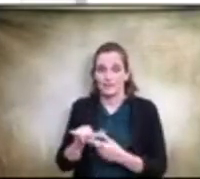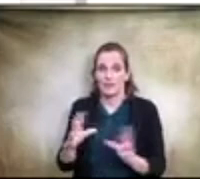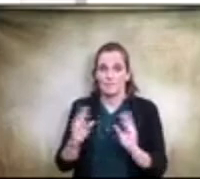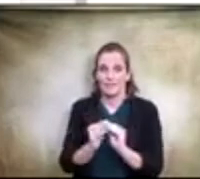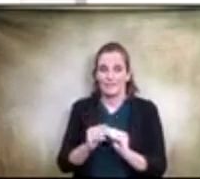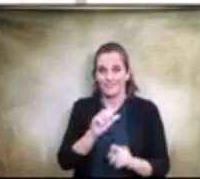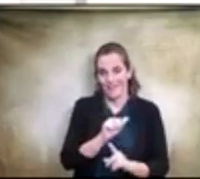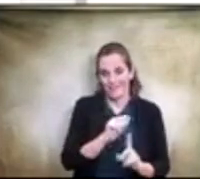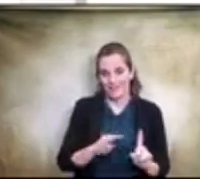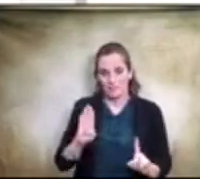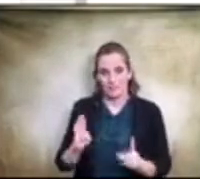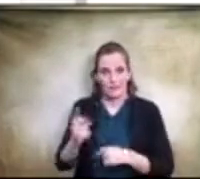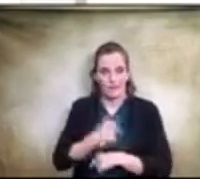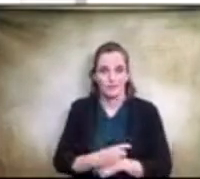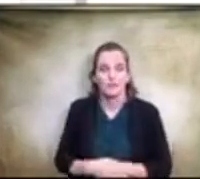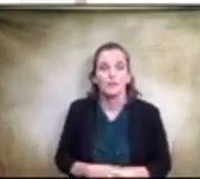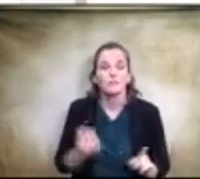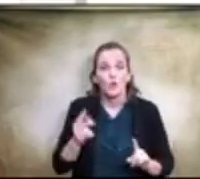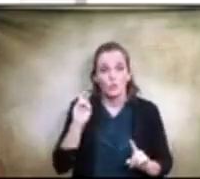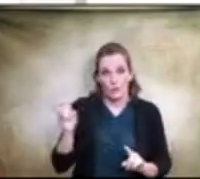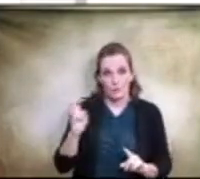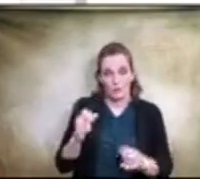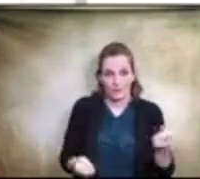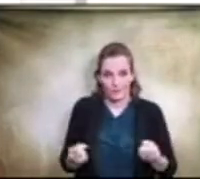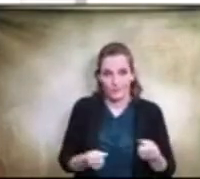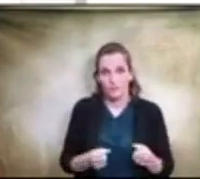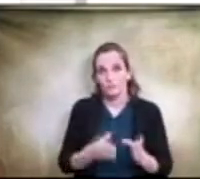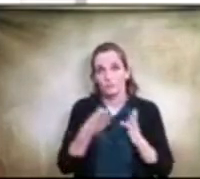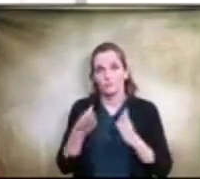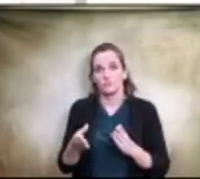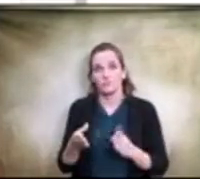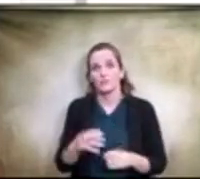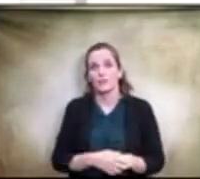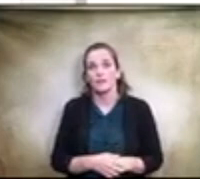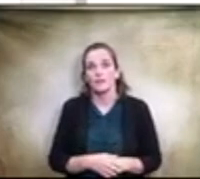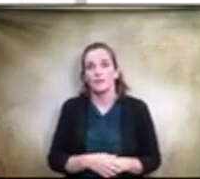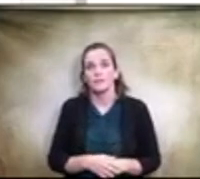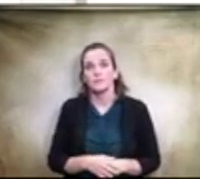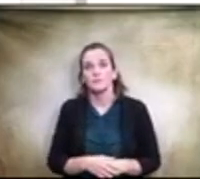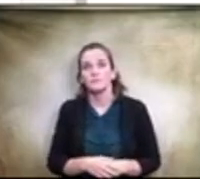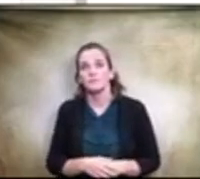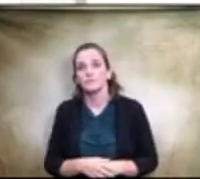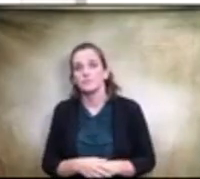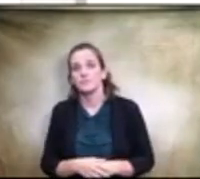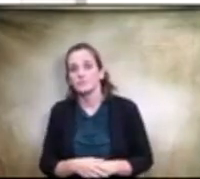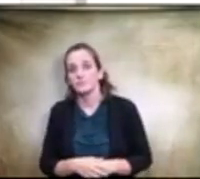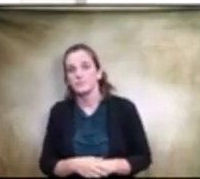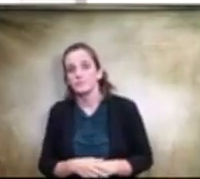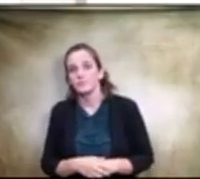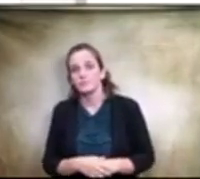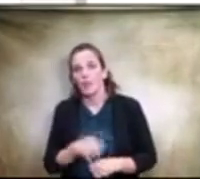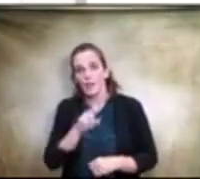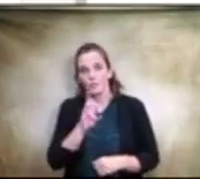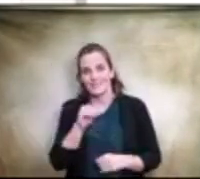vehicles total at 160 815 for the uh five transportation and then the tree three